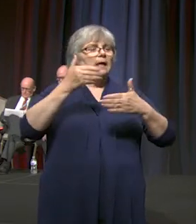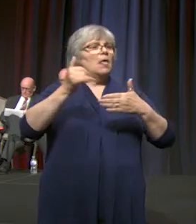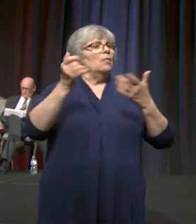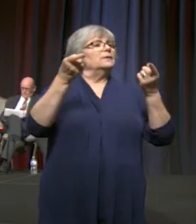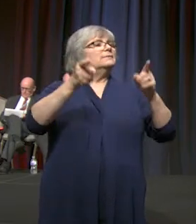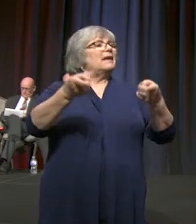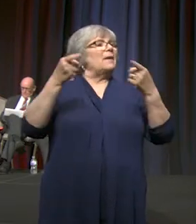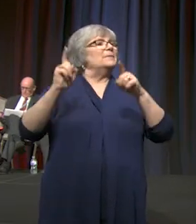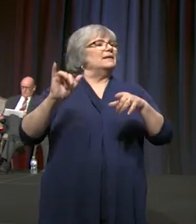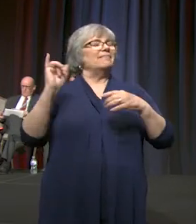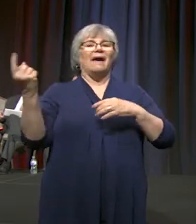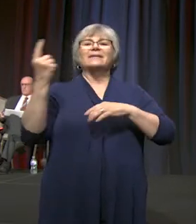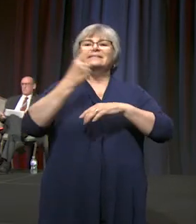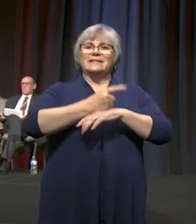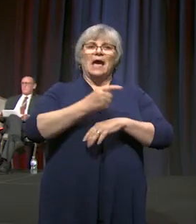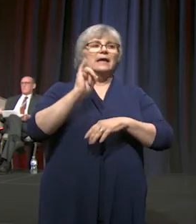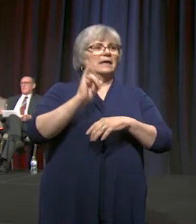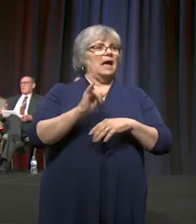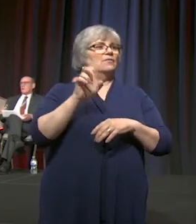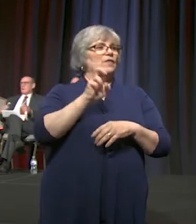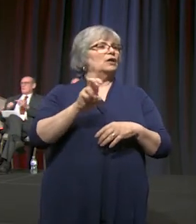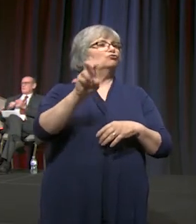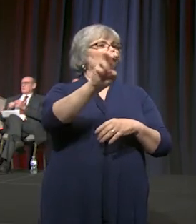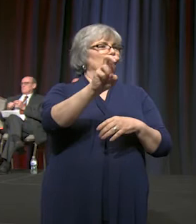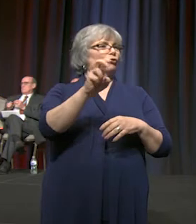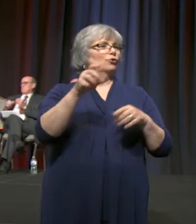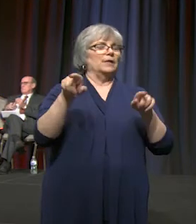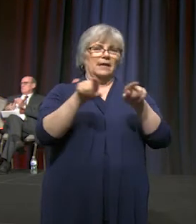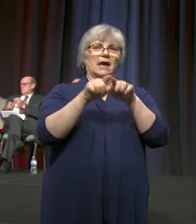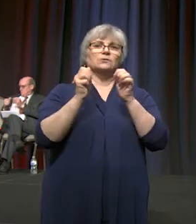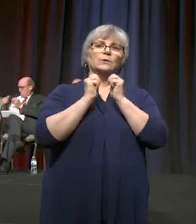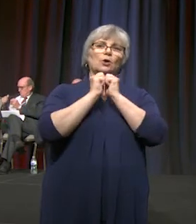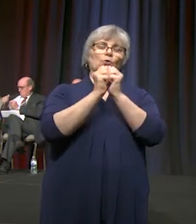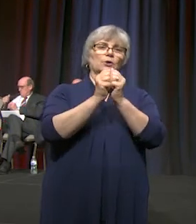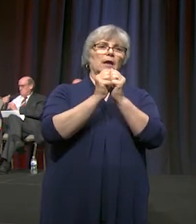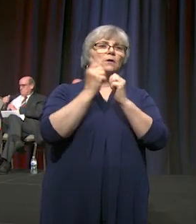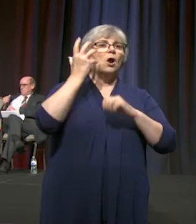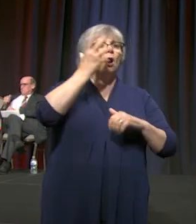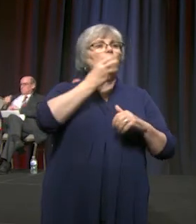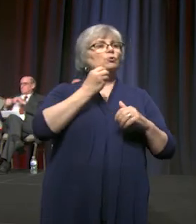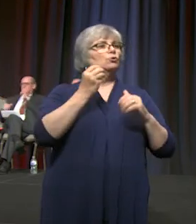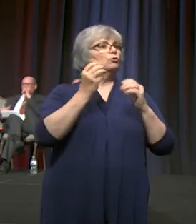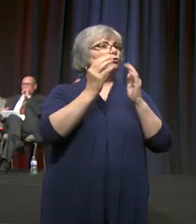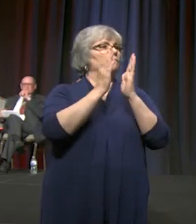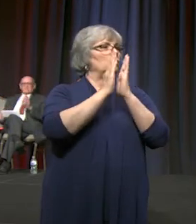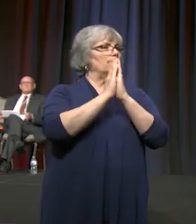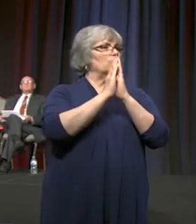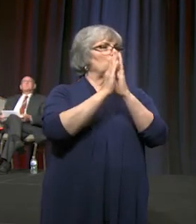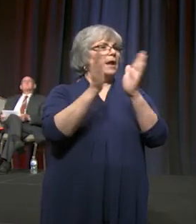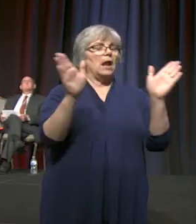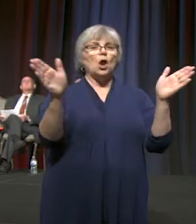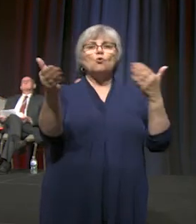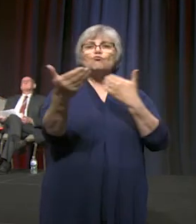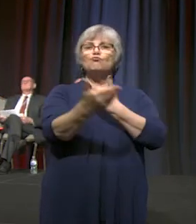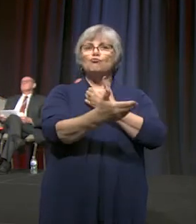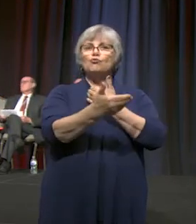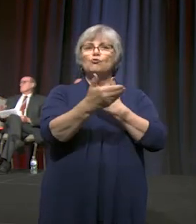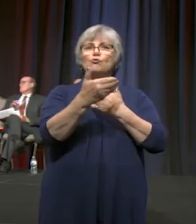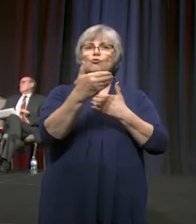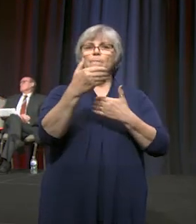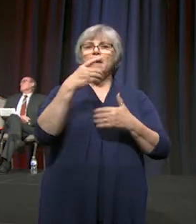and that journey as we go together. A beautiful prayer room is available in Minneapolis.